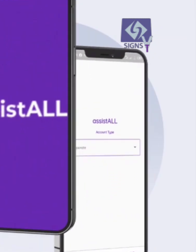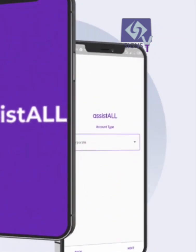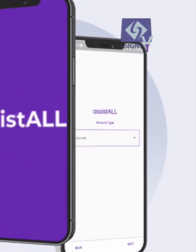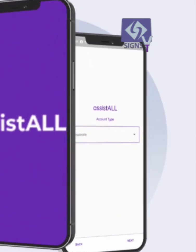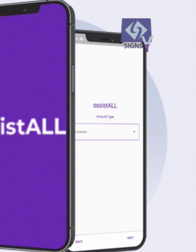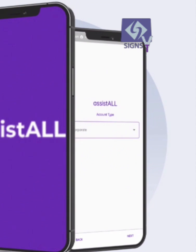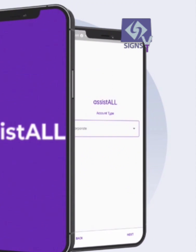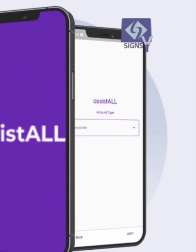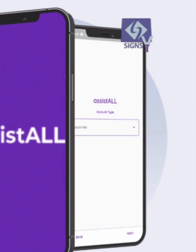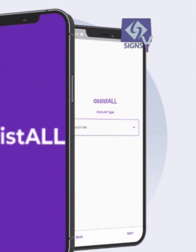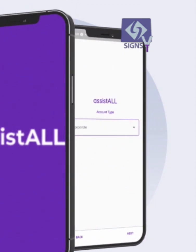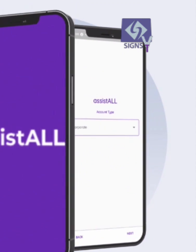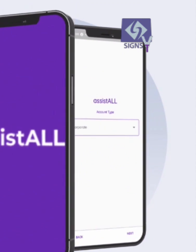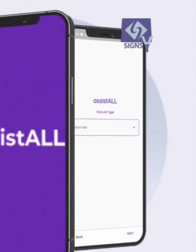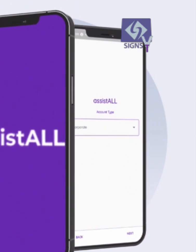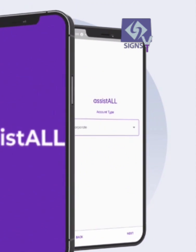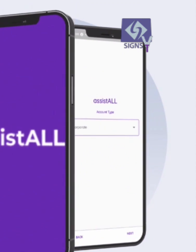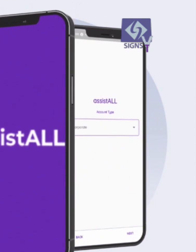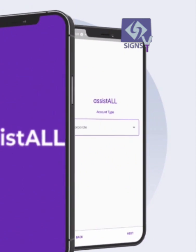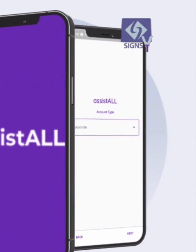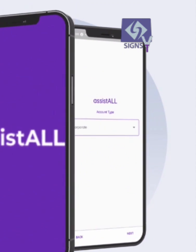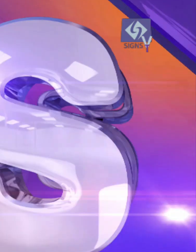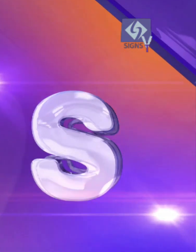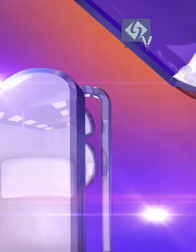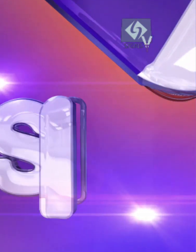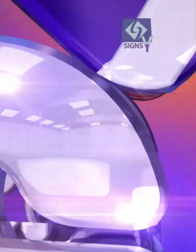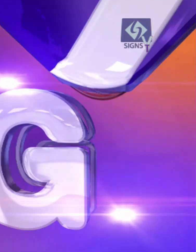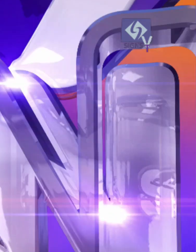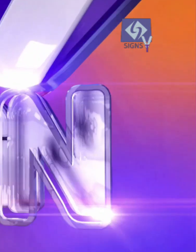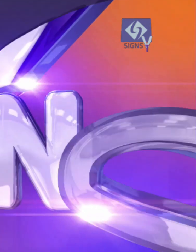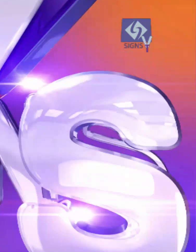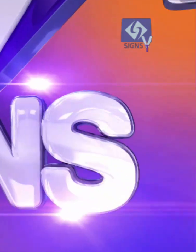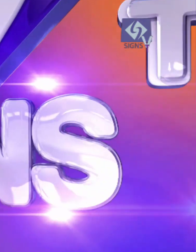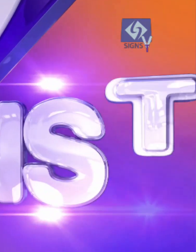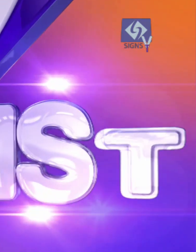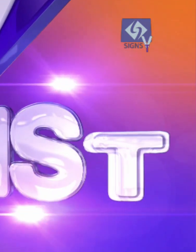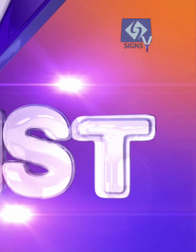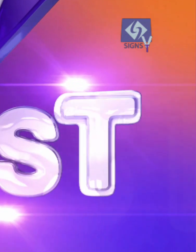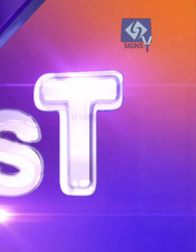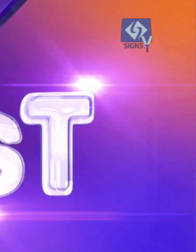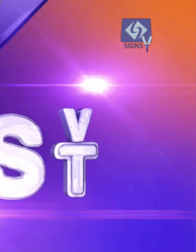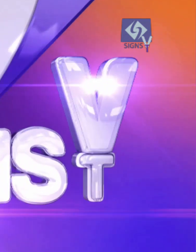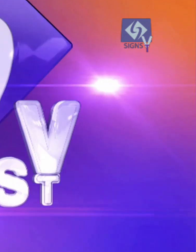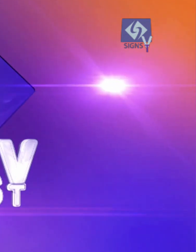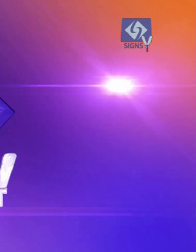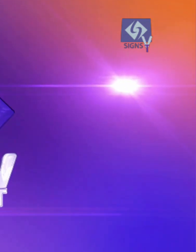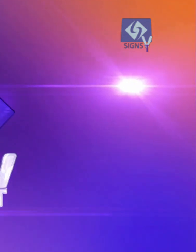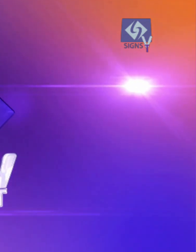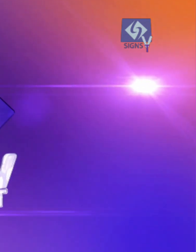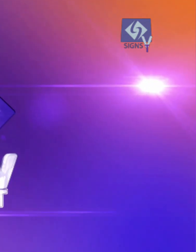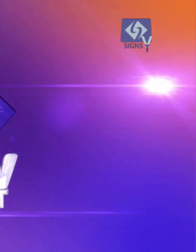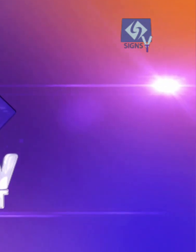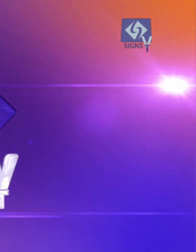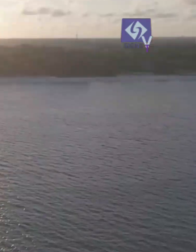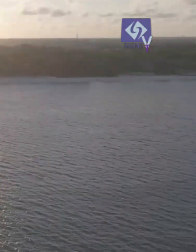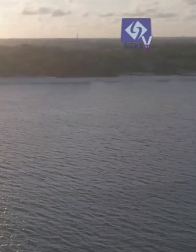a lot of inclusion of deaf people in the community in the society simply because of the ability for